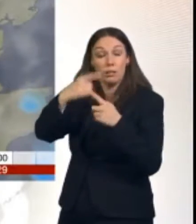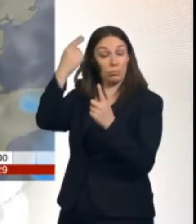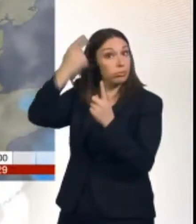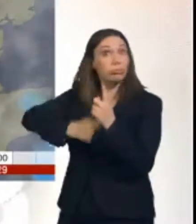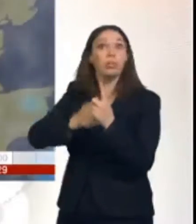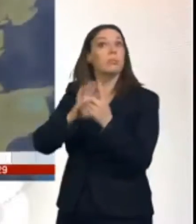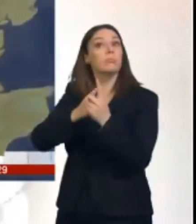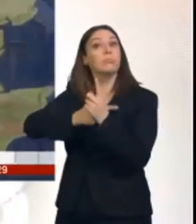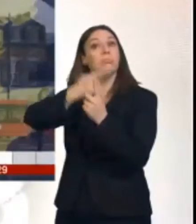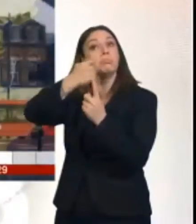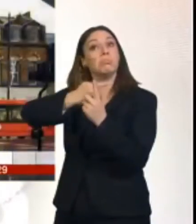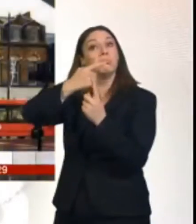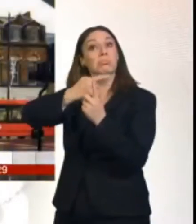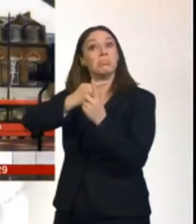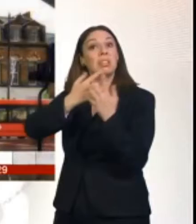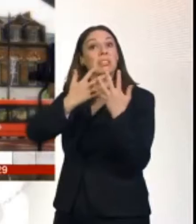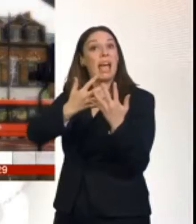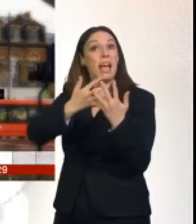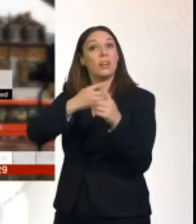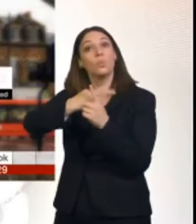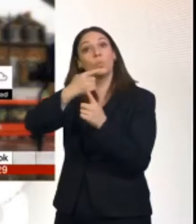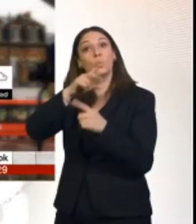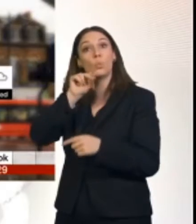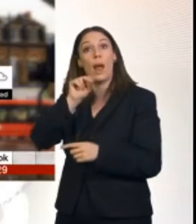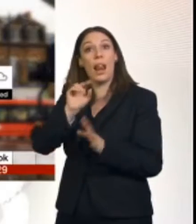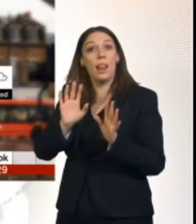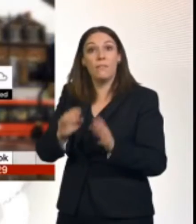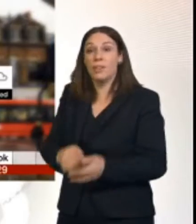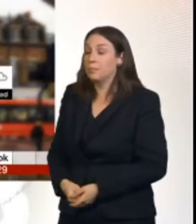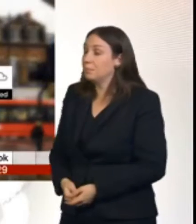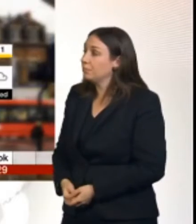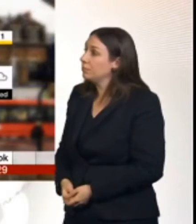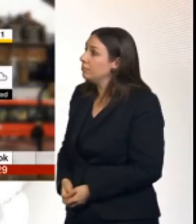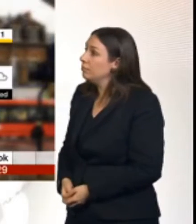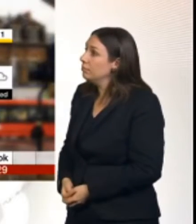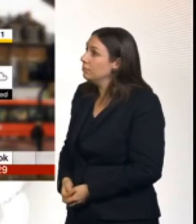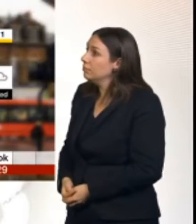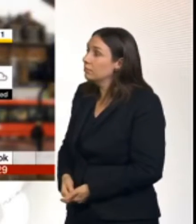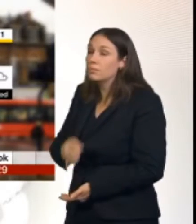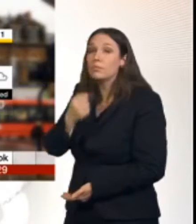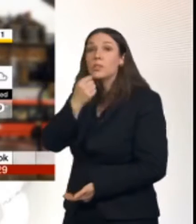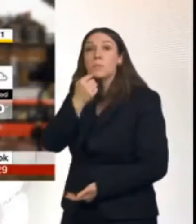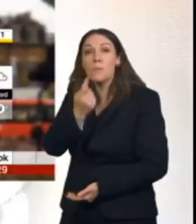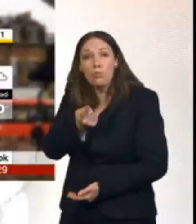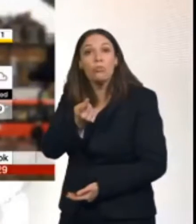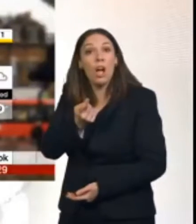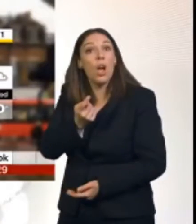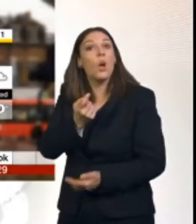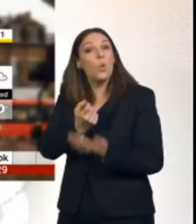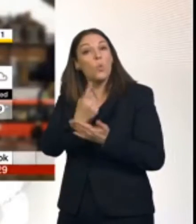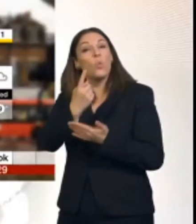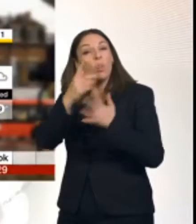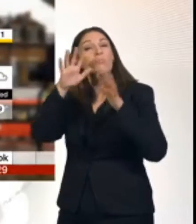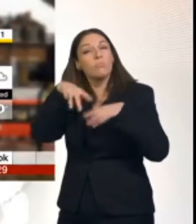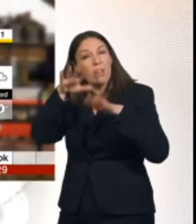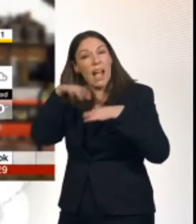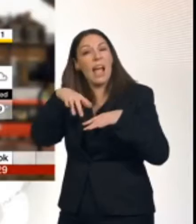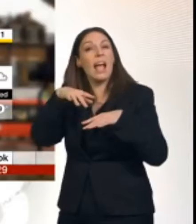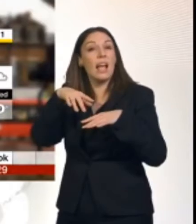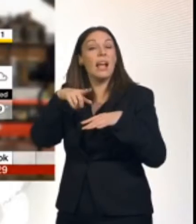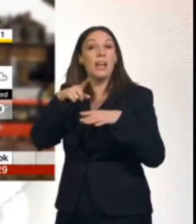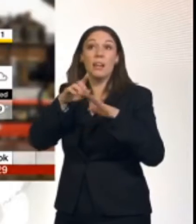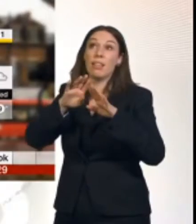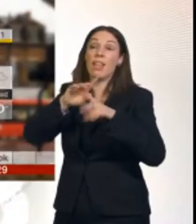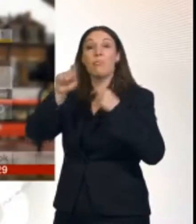much at all between 10 and 12 Celsius. So a mild start again tomorrow. We'll have some outbreaks of rain in the morning but becoming dry. Still